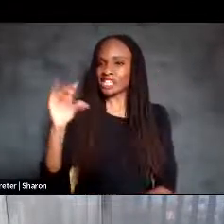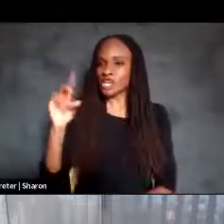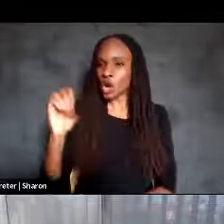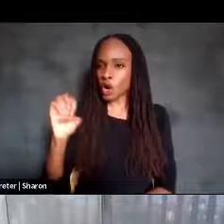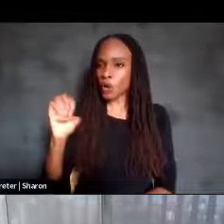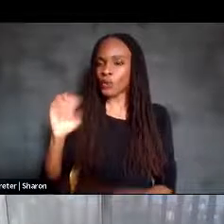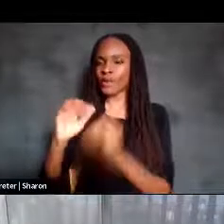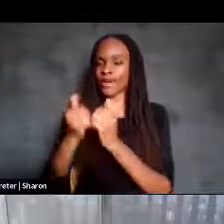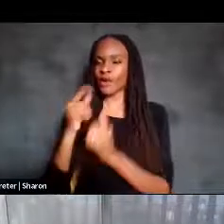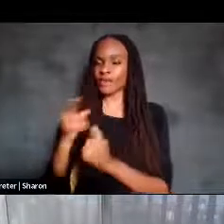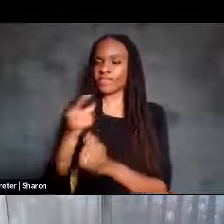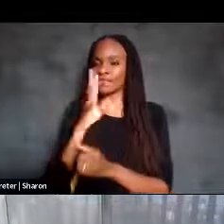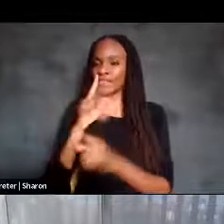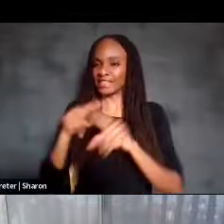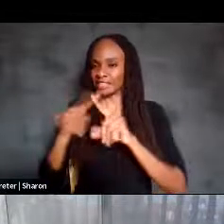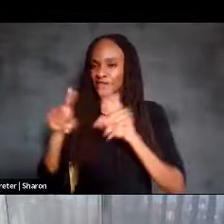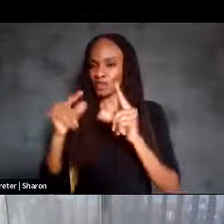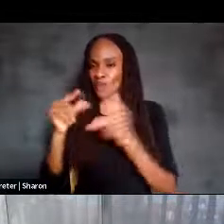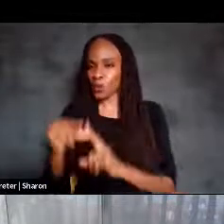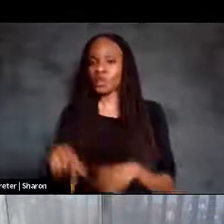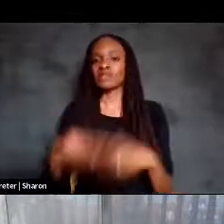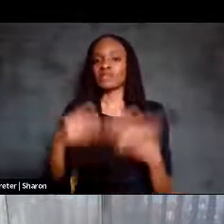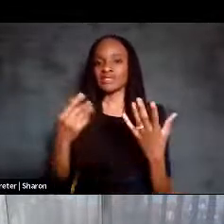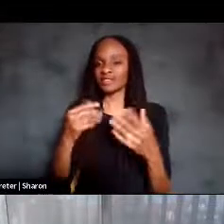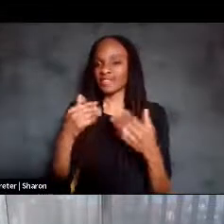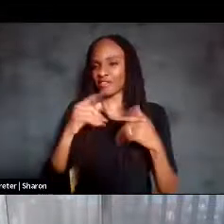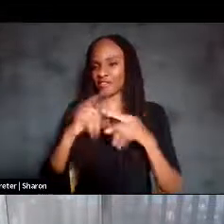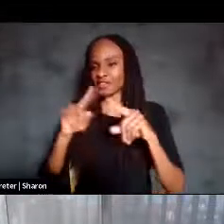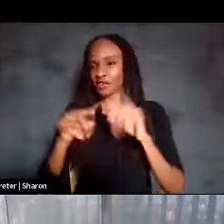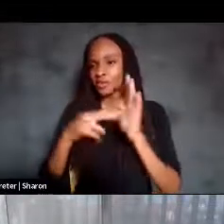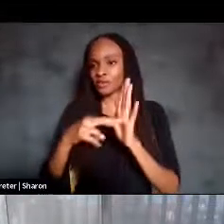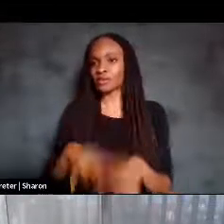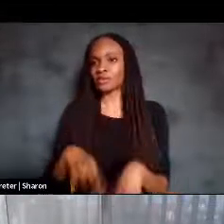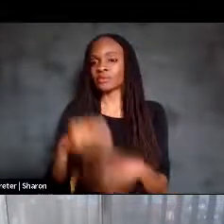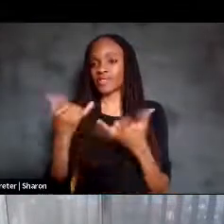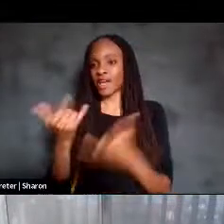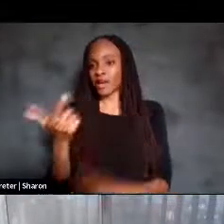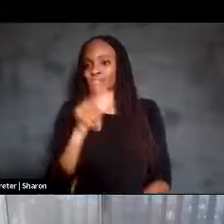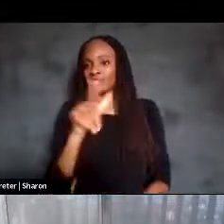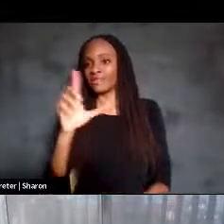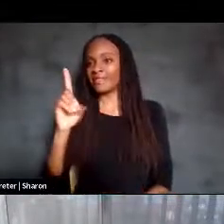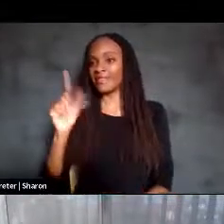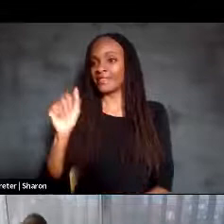these different representations. To speak more on that, David Moses will take over.